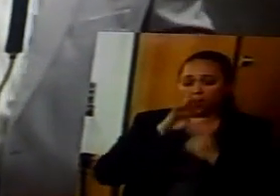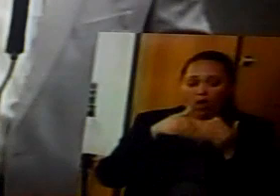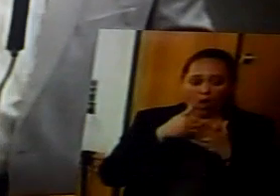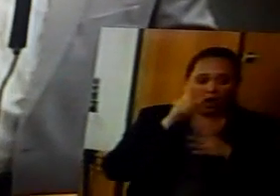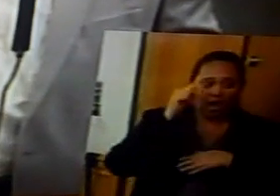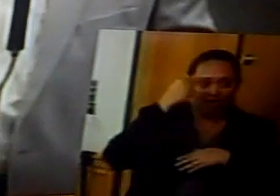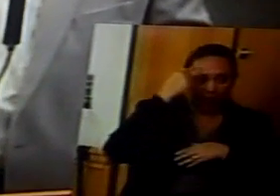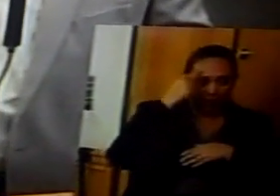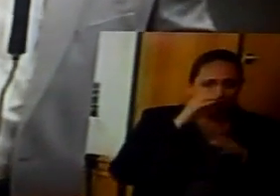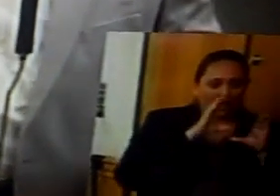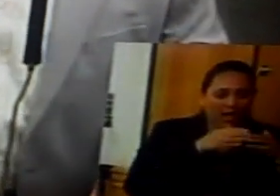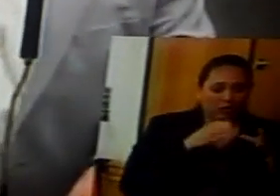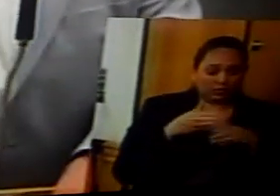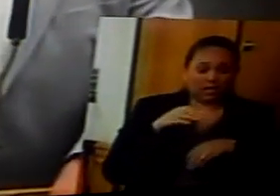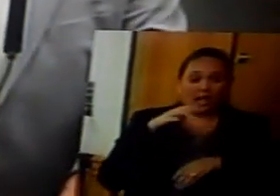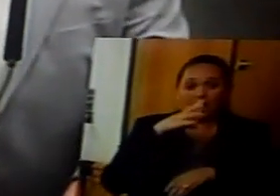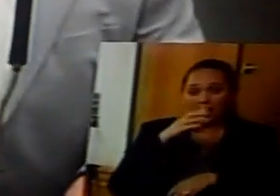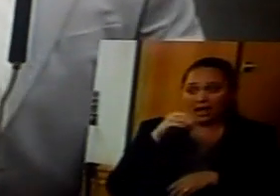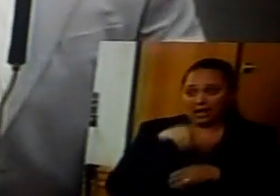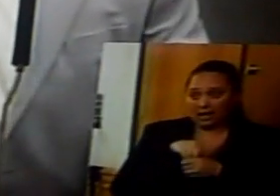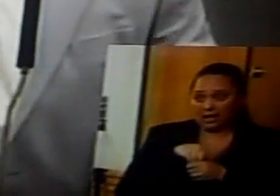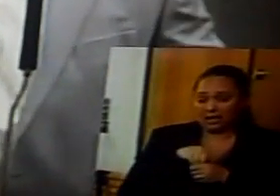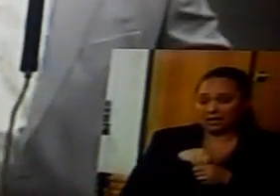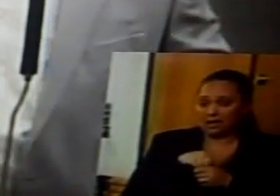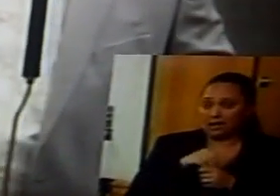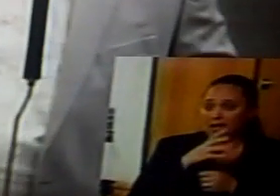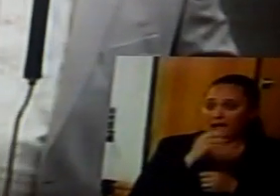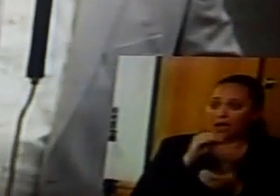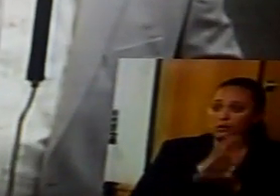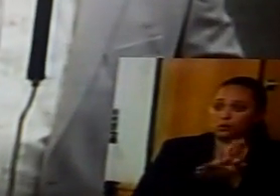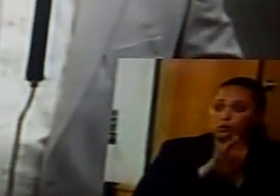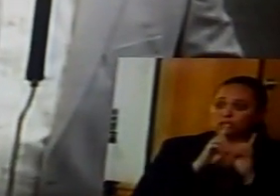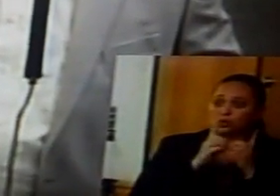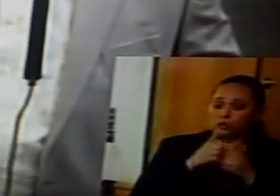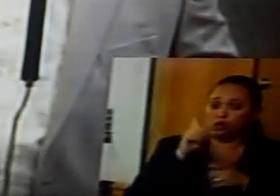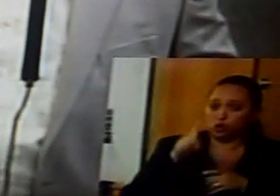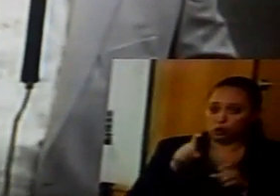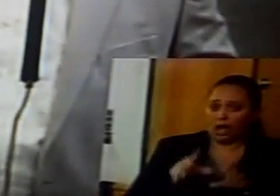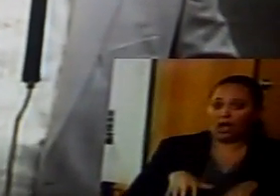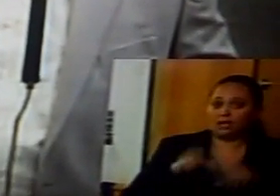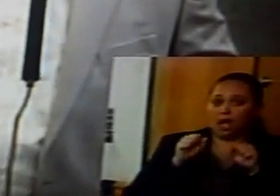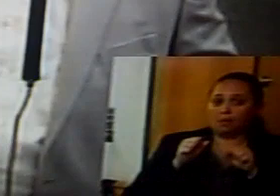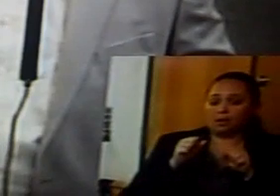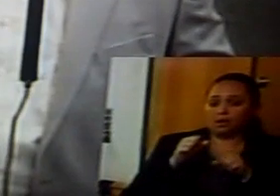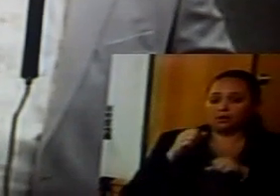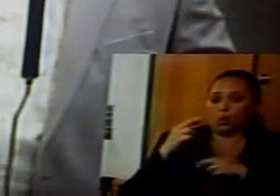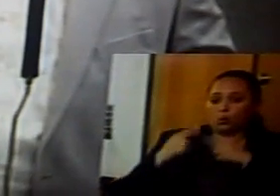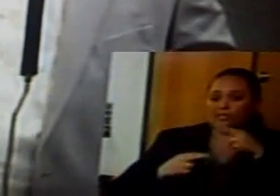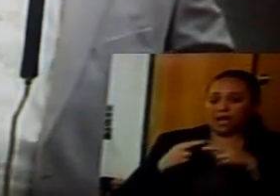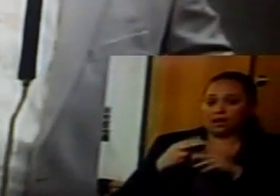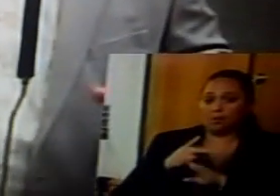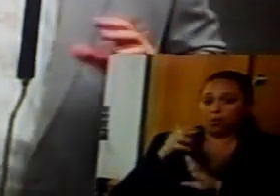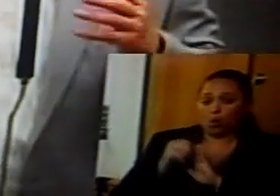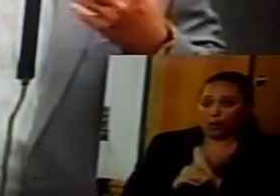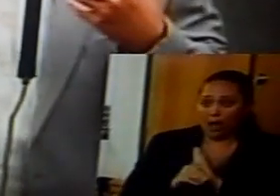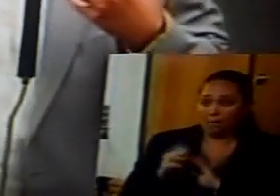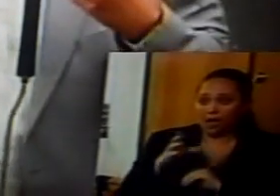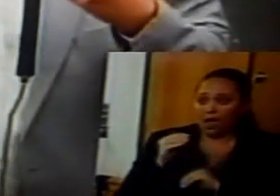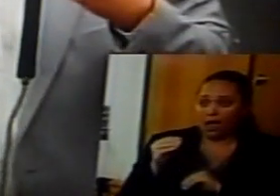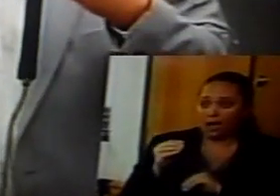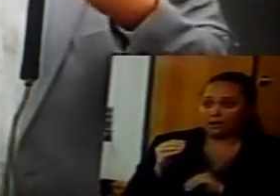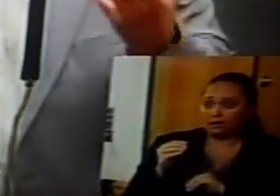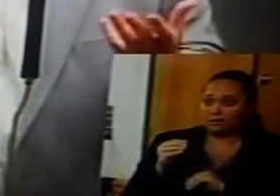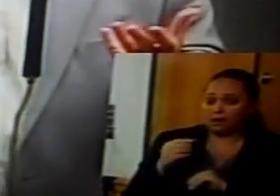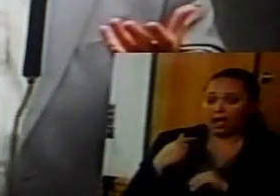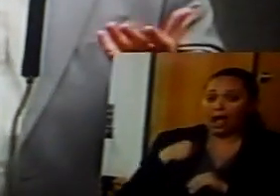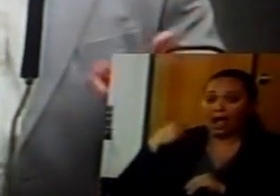in school districts, per se, should adopt a recycling program. And I don't think,